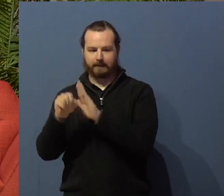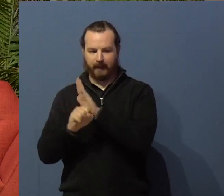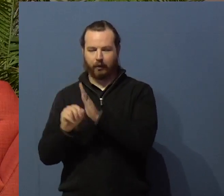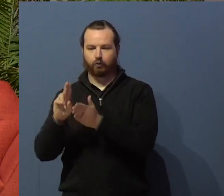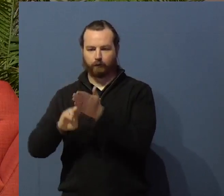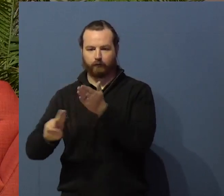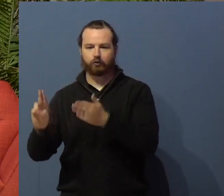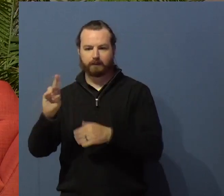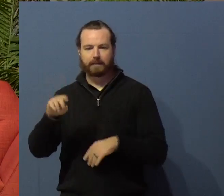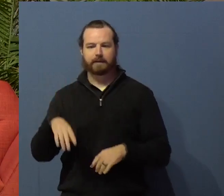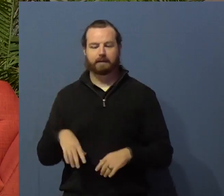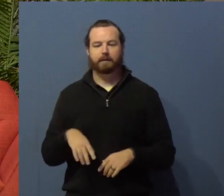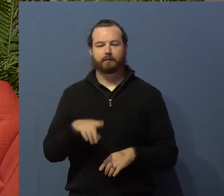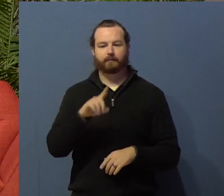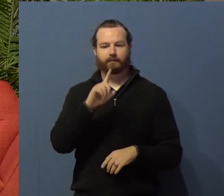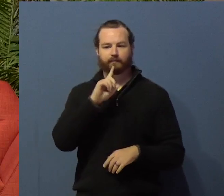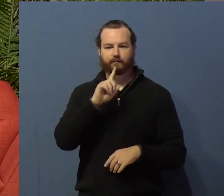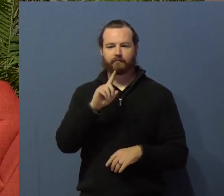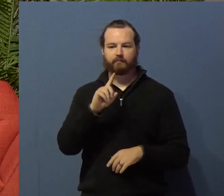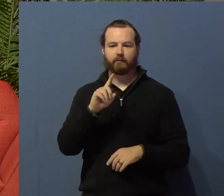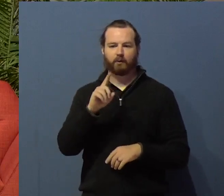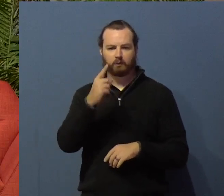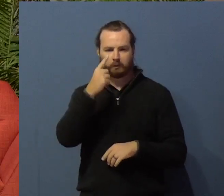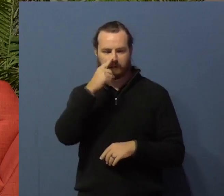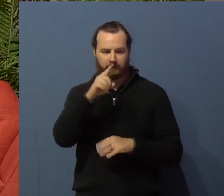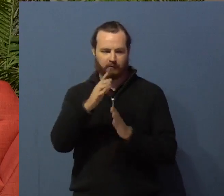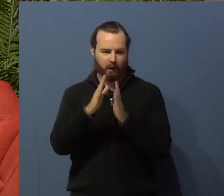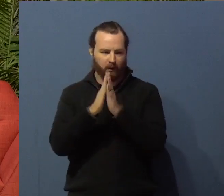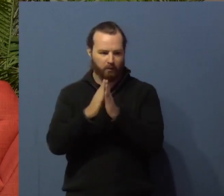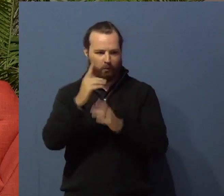Any prayers and support you can give for us, that'd be fantastic.